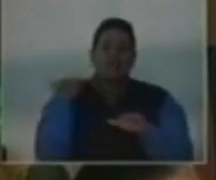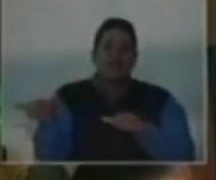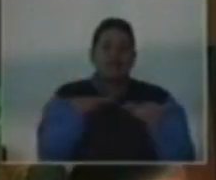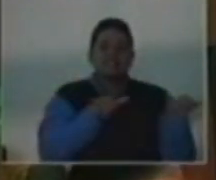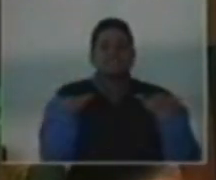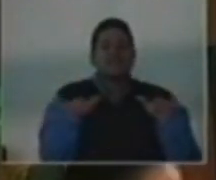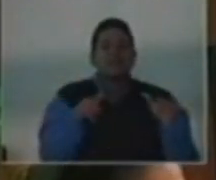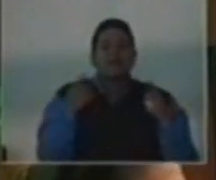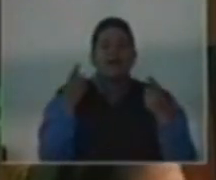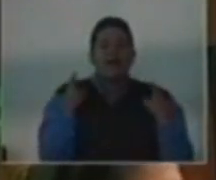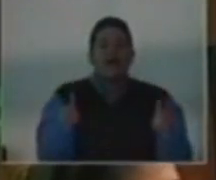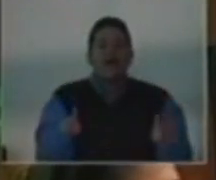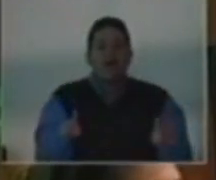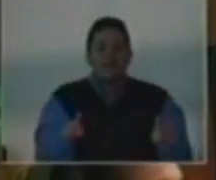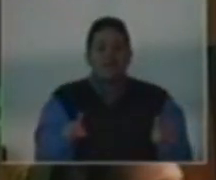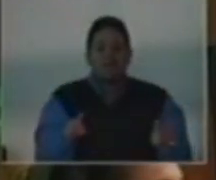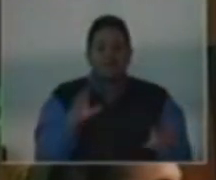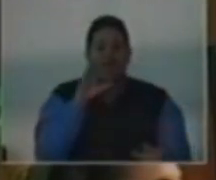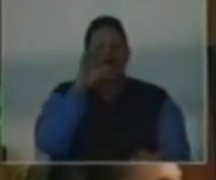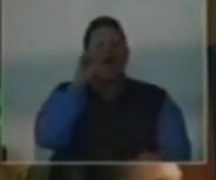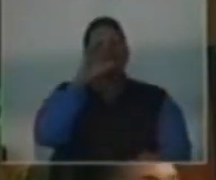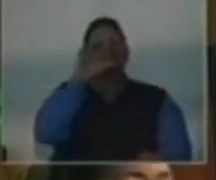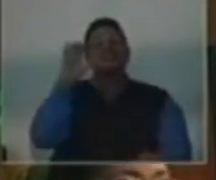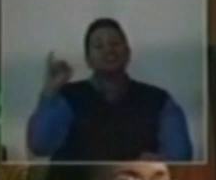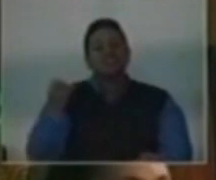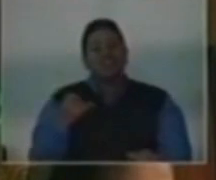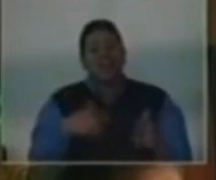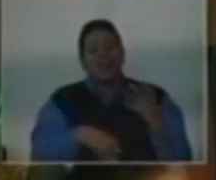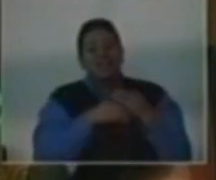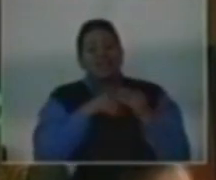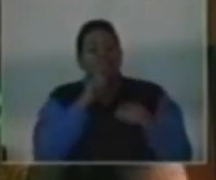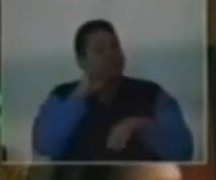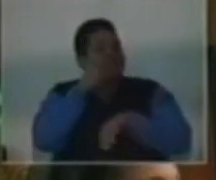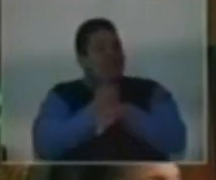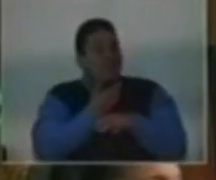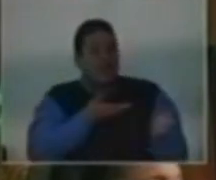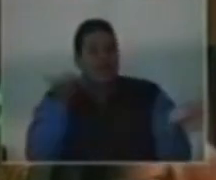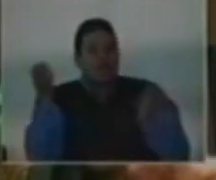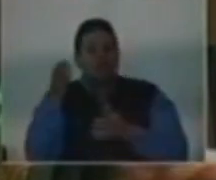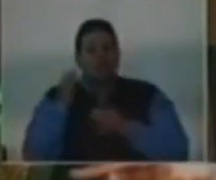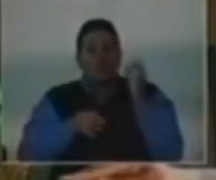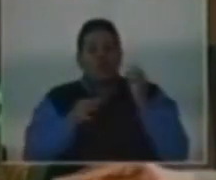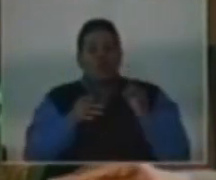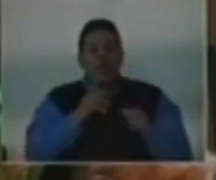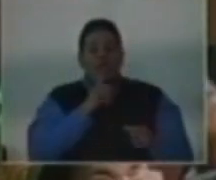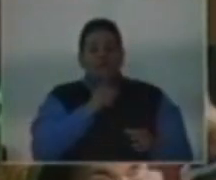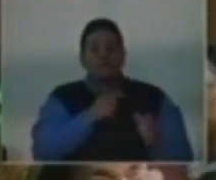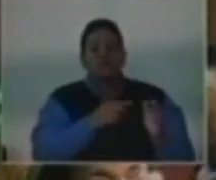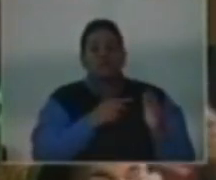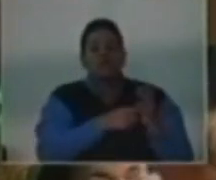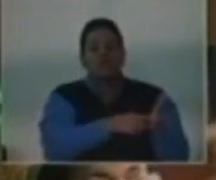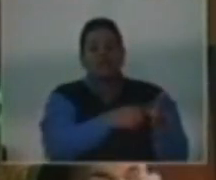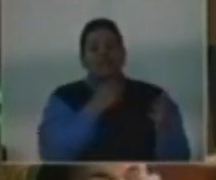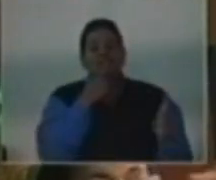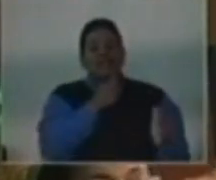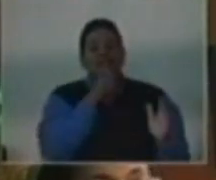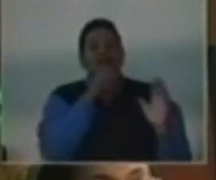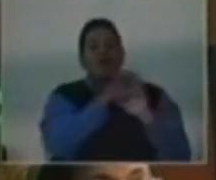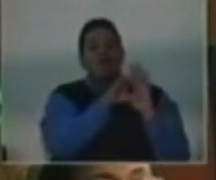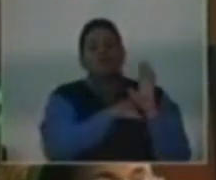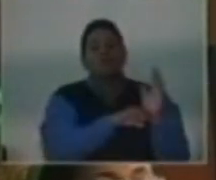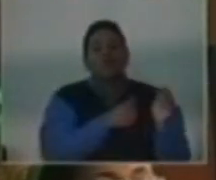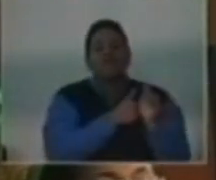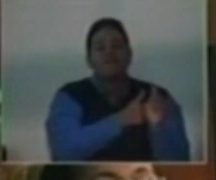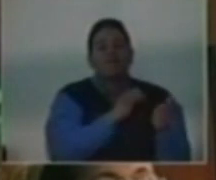platform. On similar platform, it was taken to court and it was ruled that it was unconstitutional